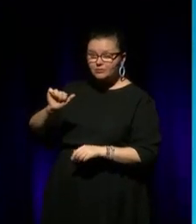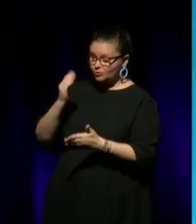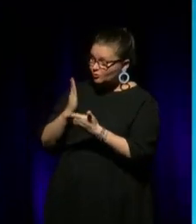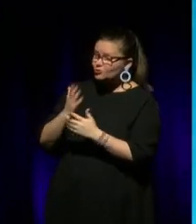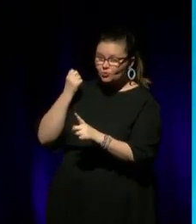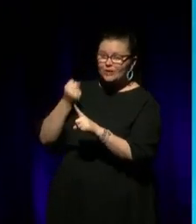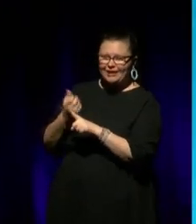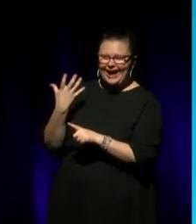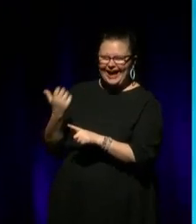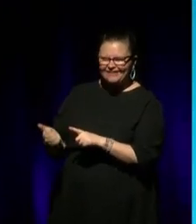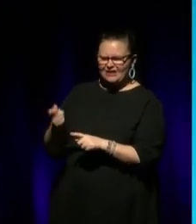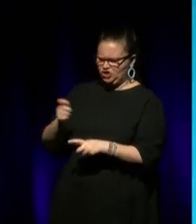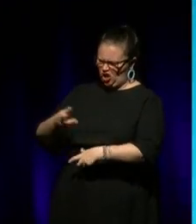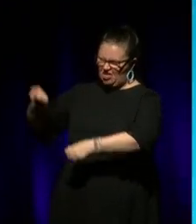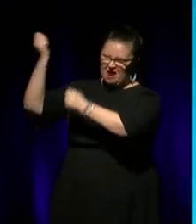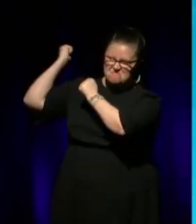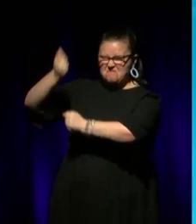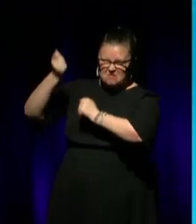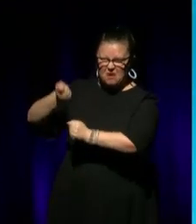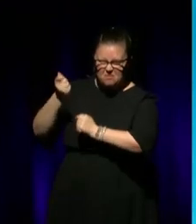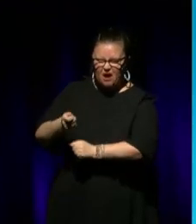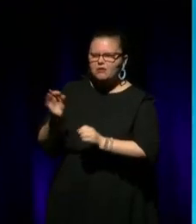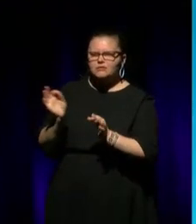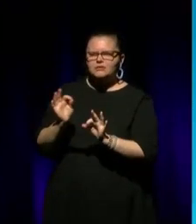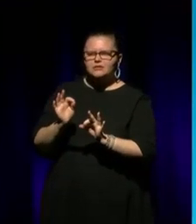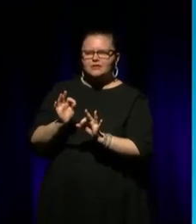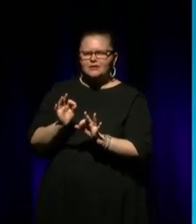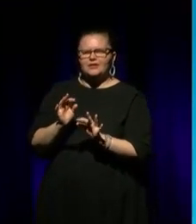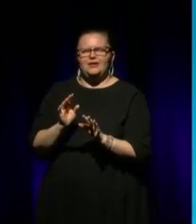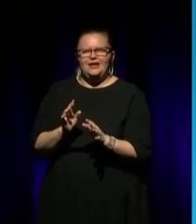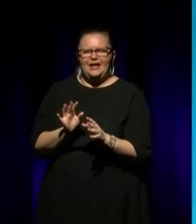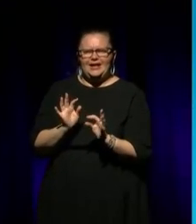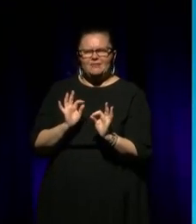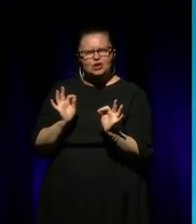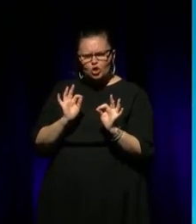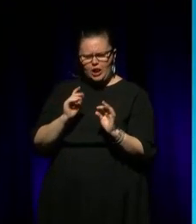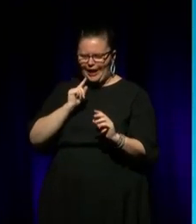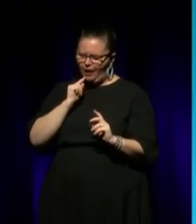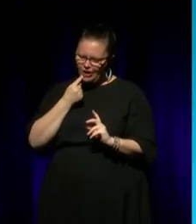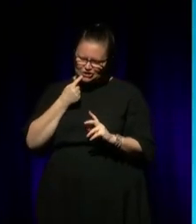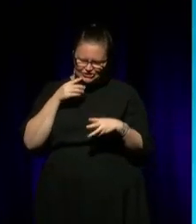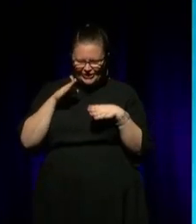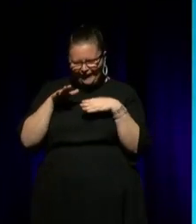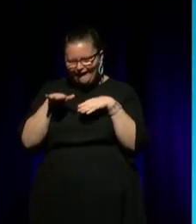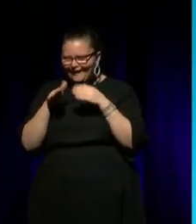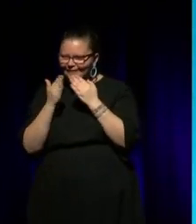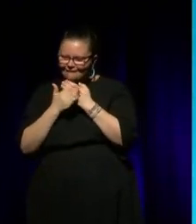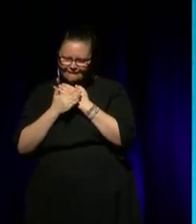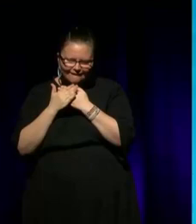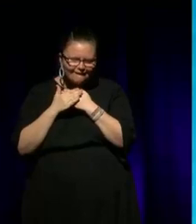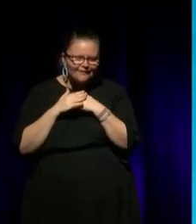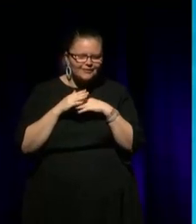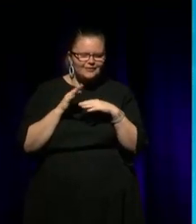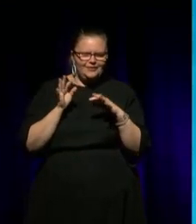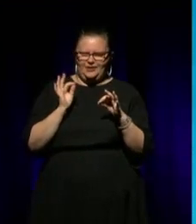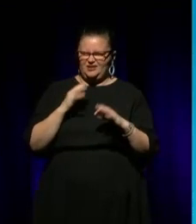impactful. it's not a sledgehammer approach, even though you do, you don't shy away in a lot of your work. Oh, that's just when I'm frustrated and From